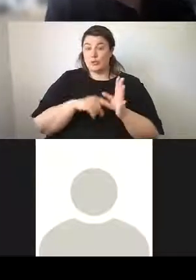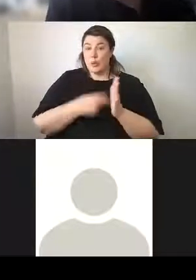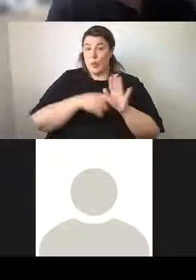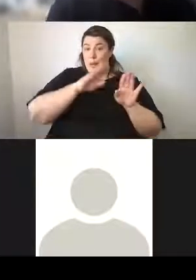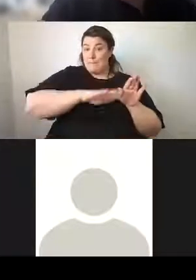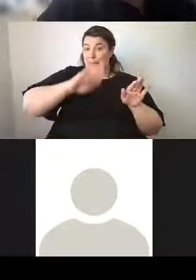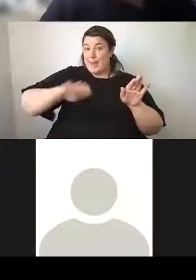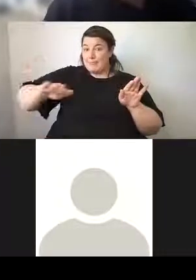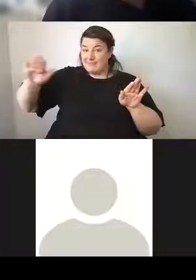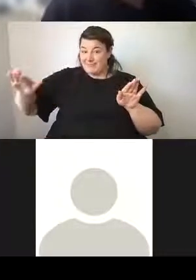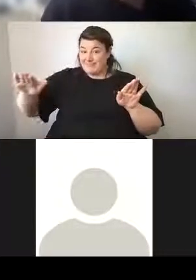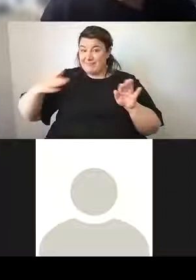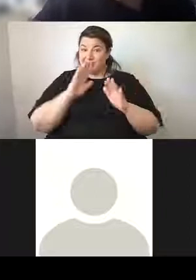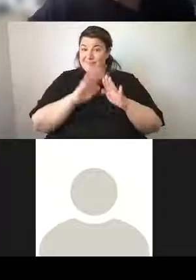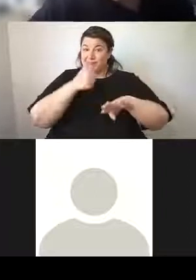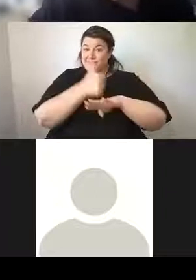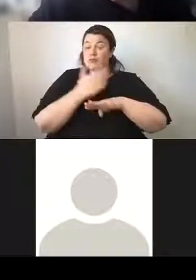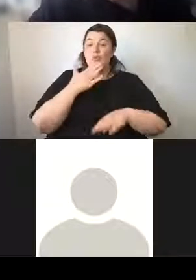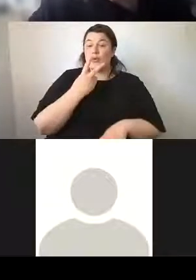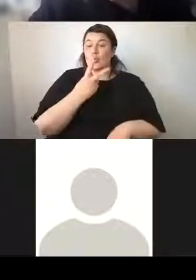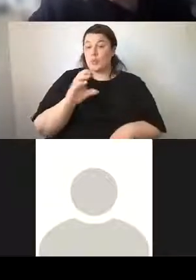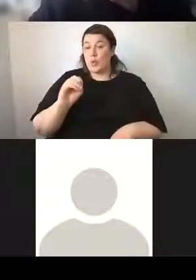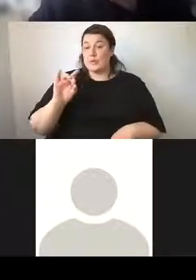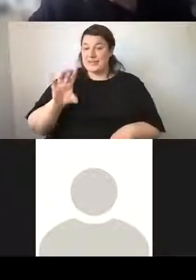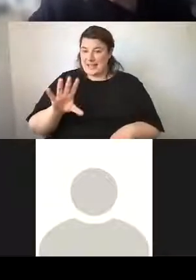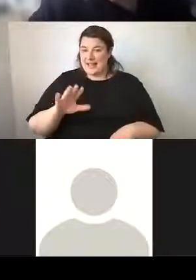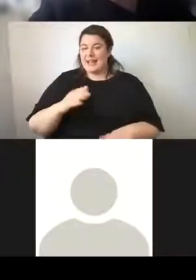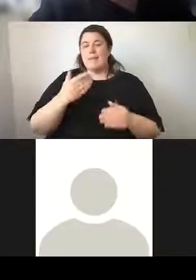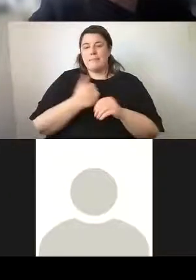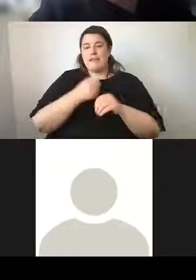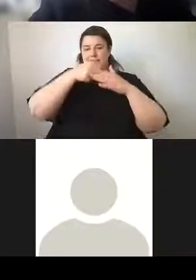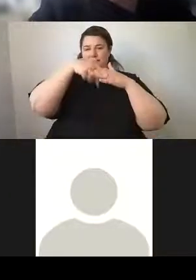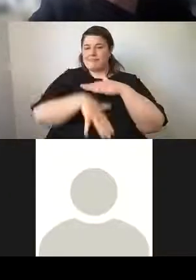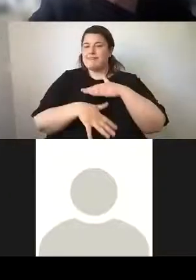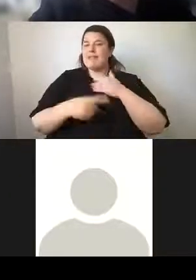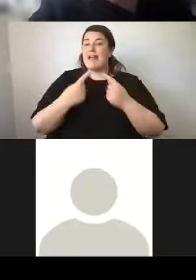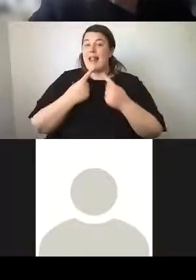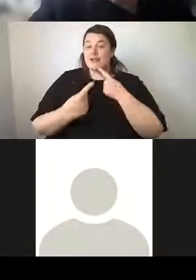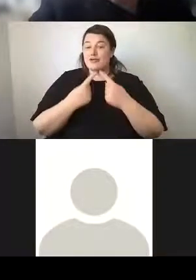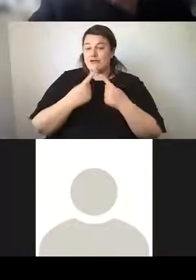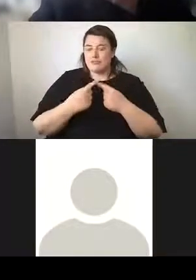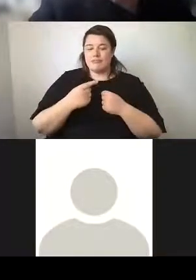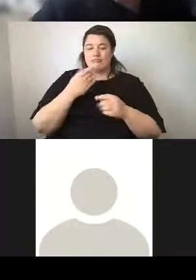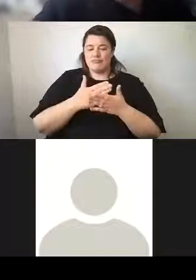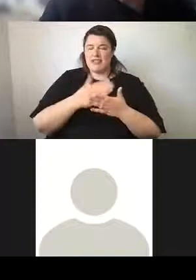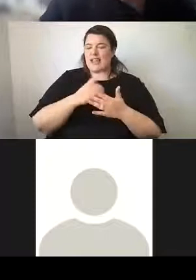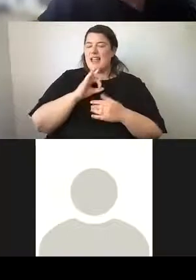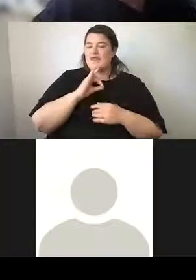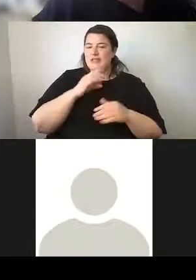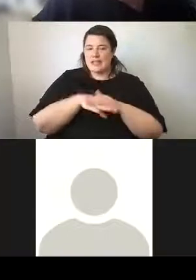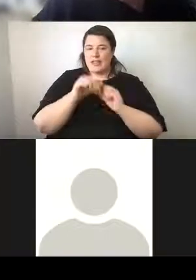which can provide electricity into the grid and for town hall.